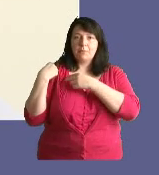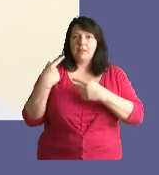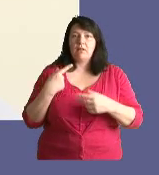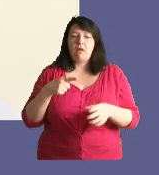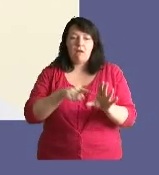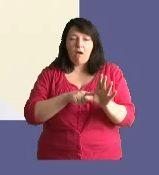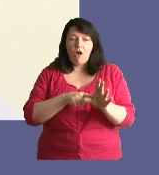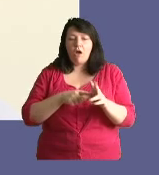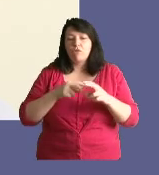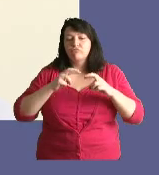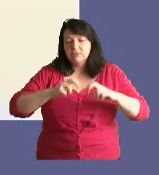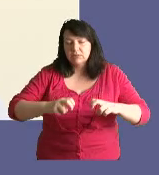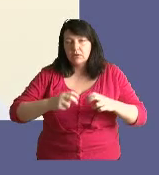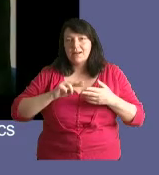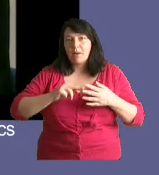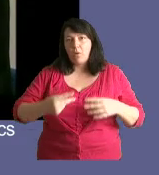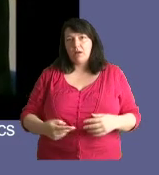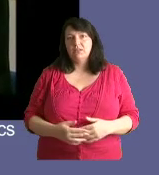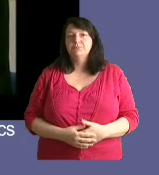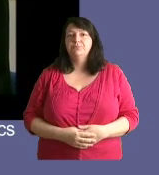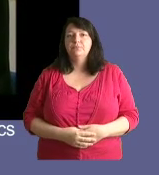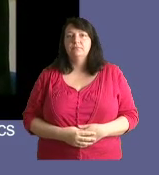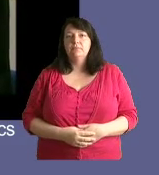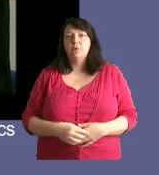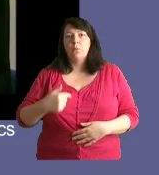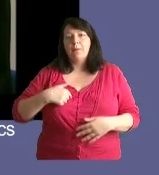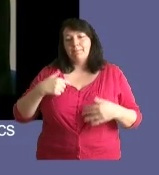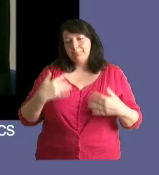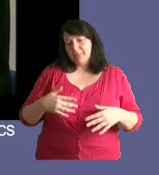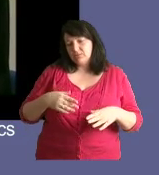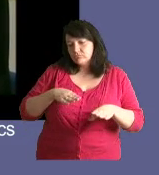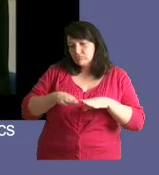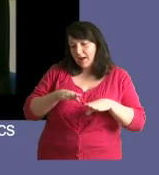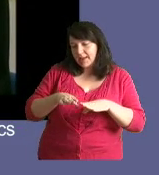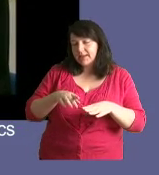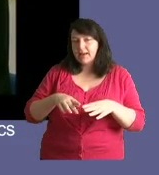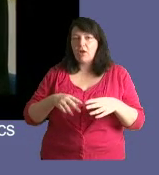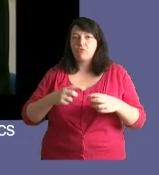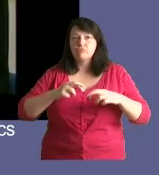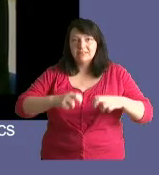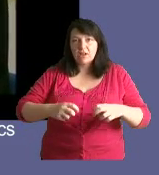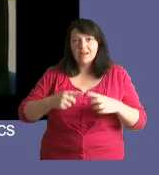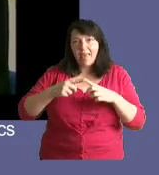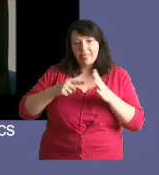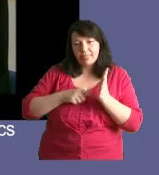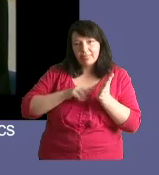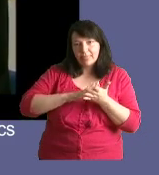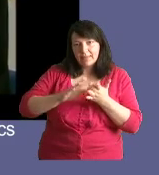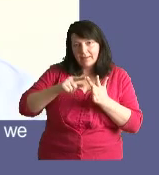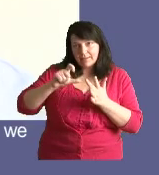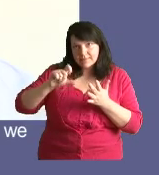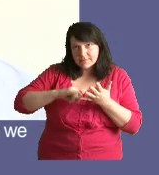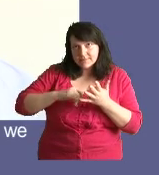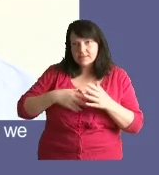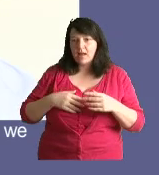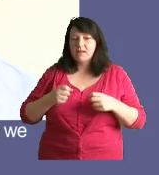responsibility for the Young Researchers Network. We did training around research ethics and we did research